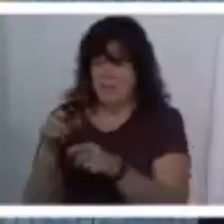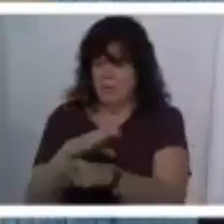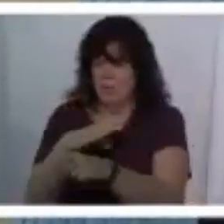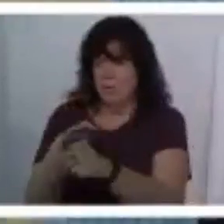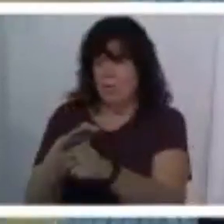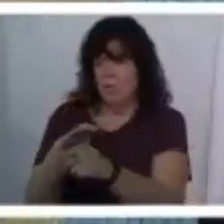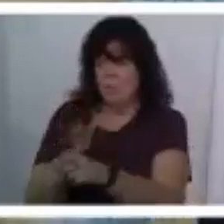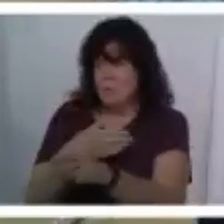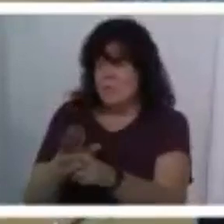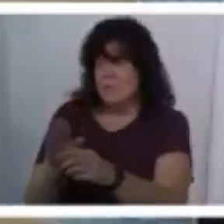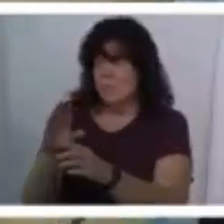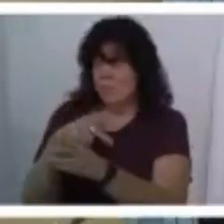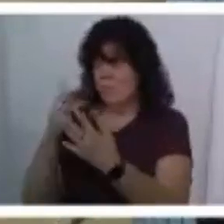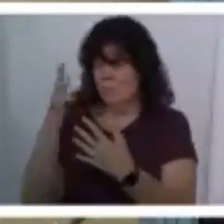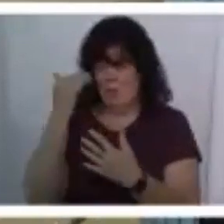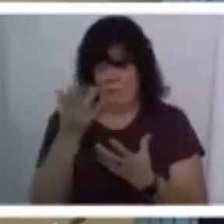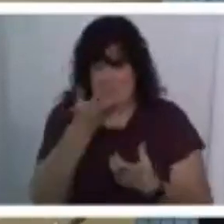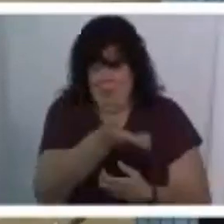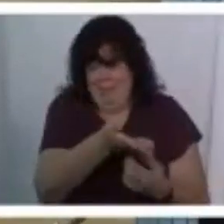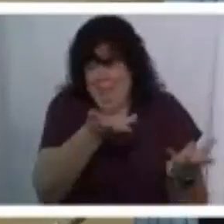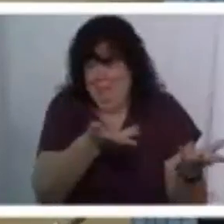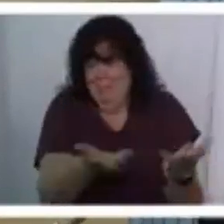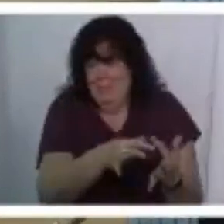program anymore why do i want to be here